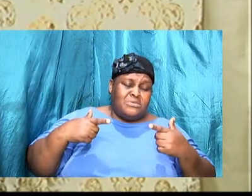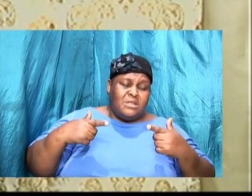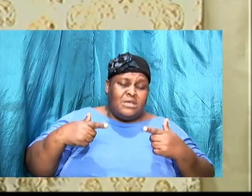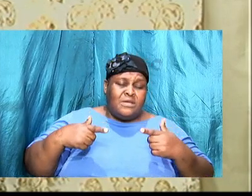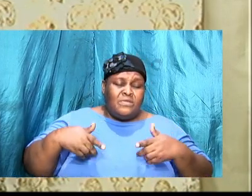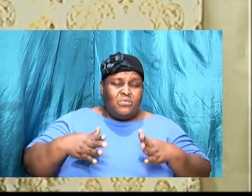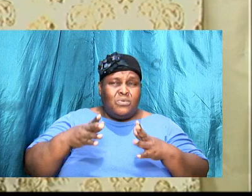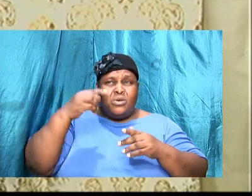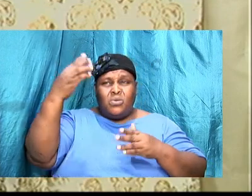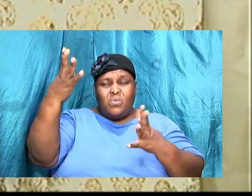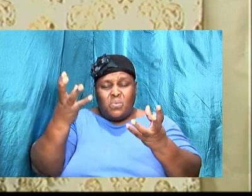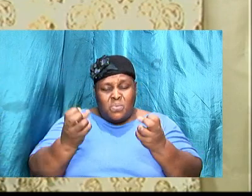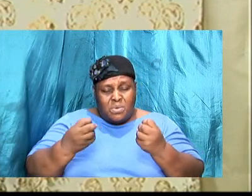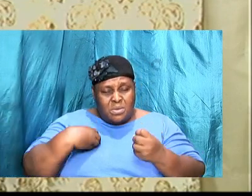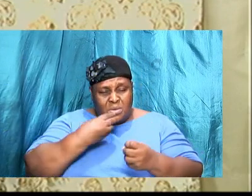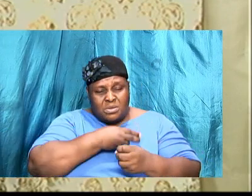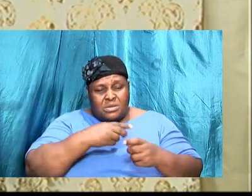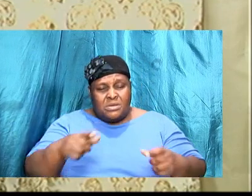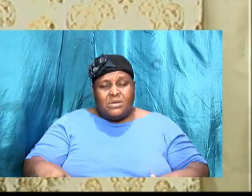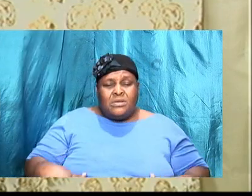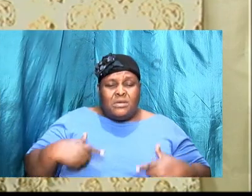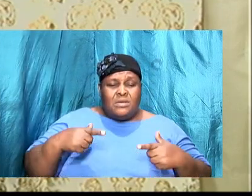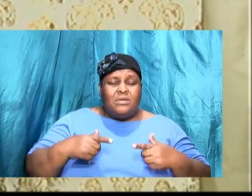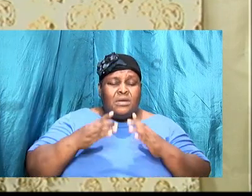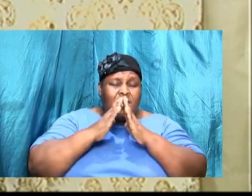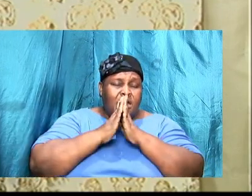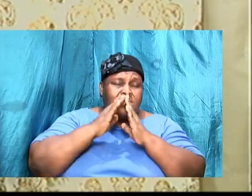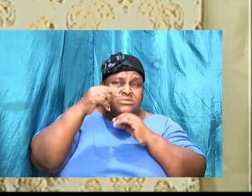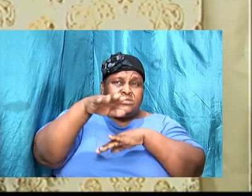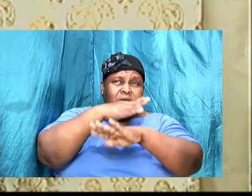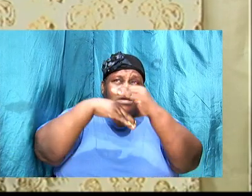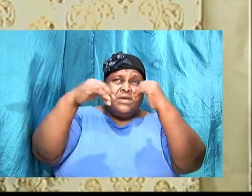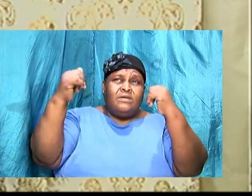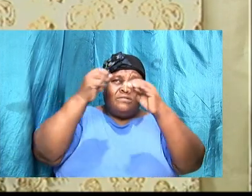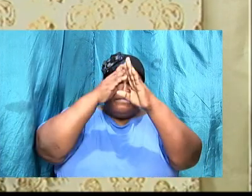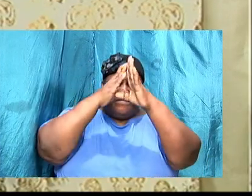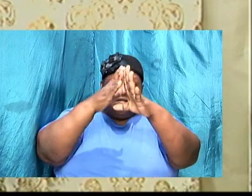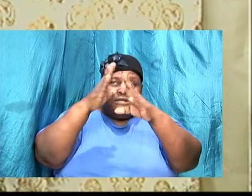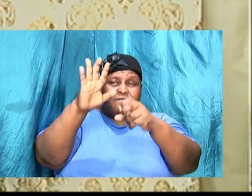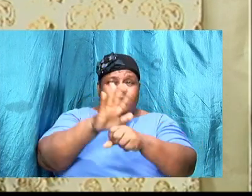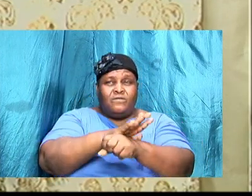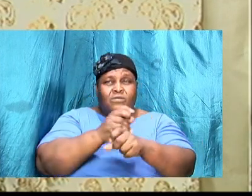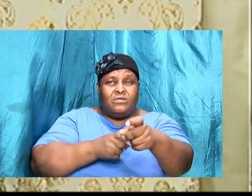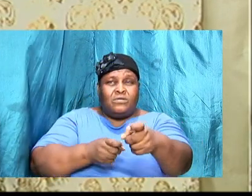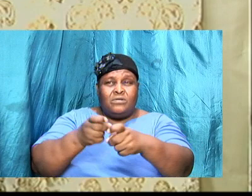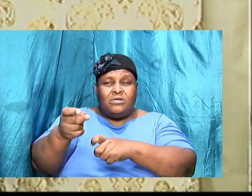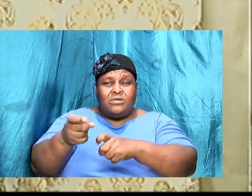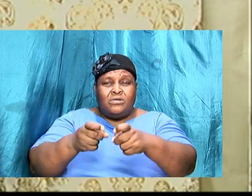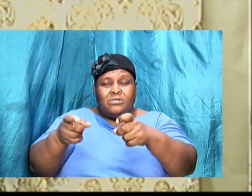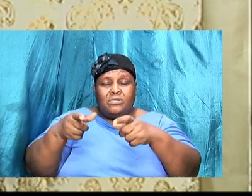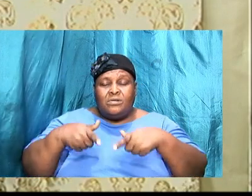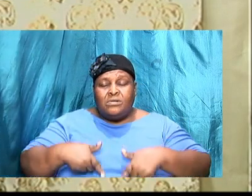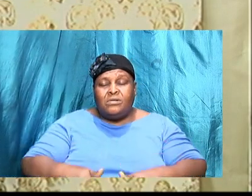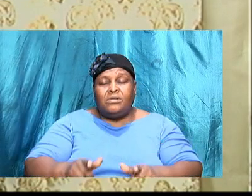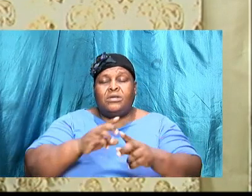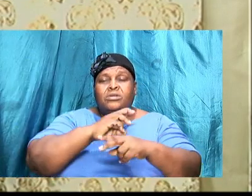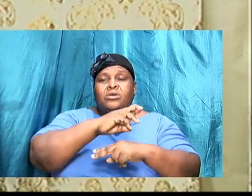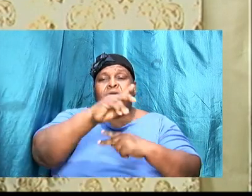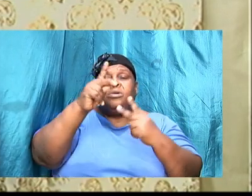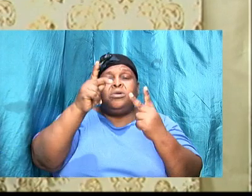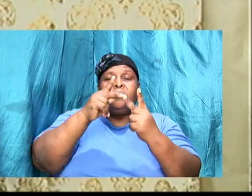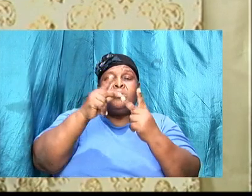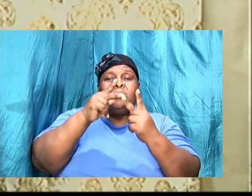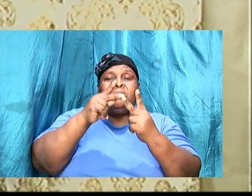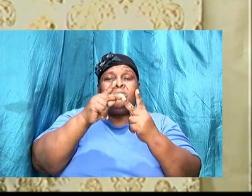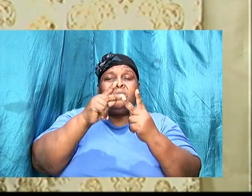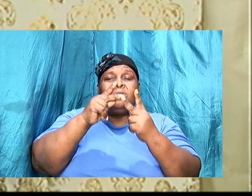We ask you, heavenly Father, just to take full charge and just to take full control, and let your perfect and let your great